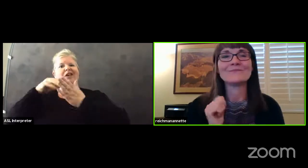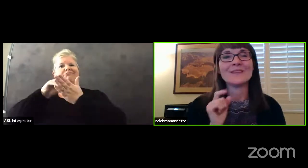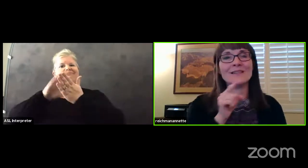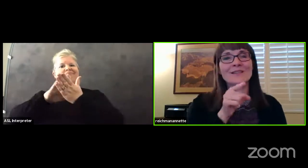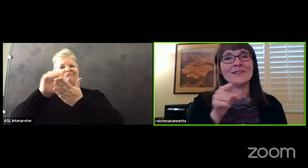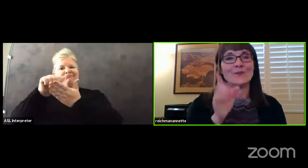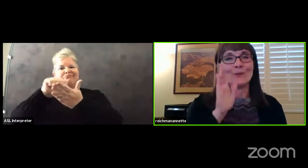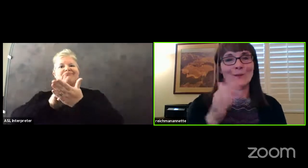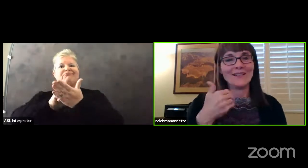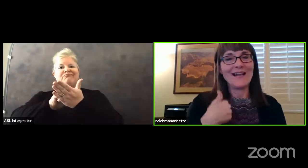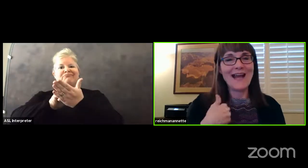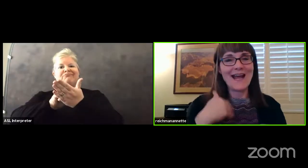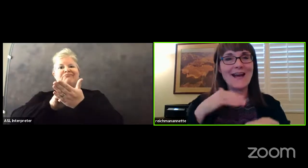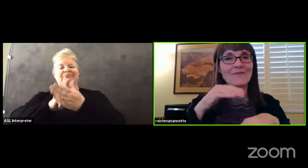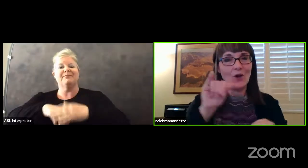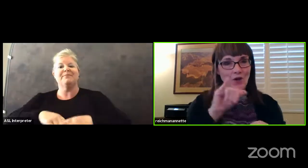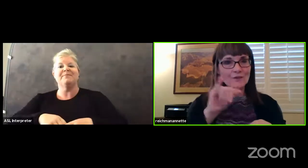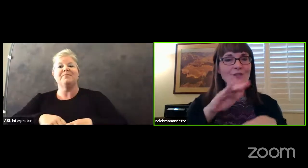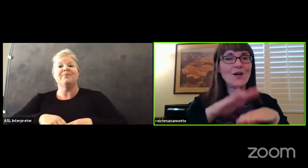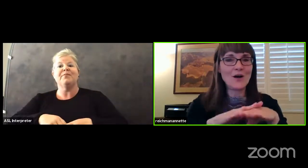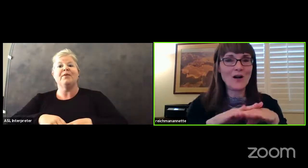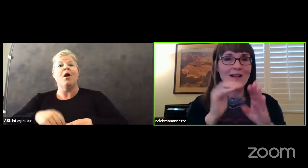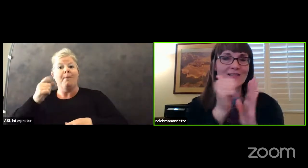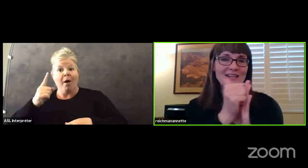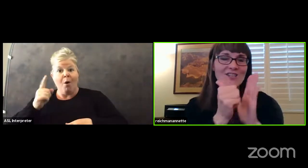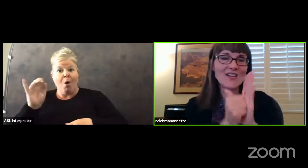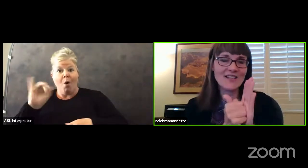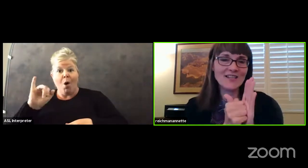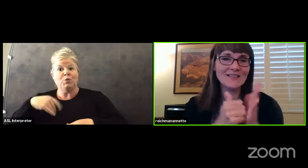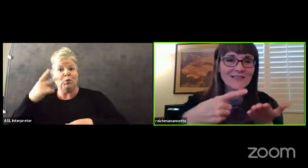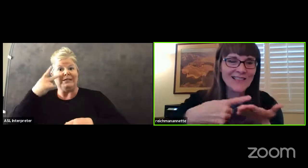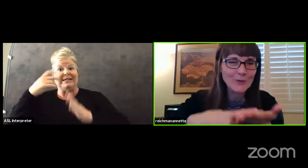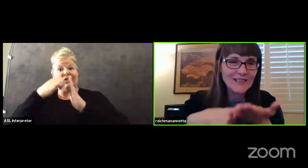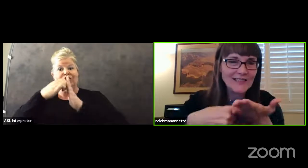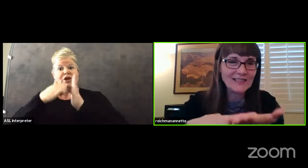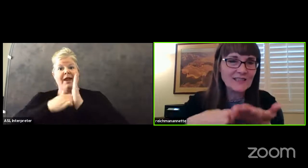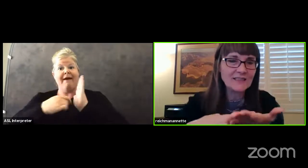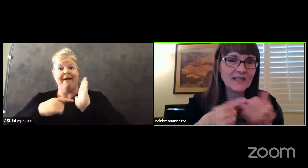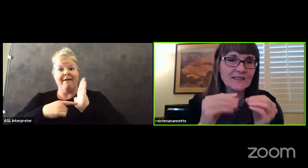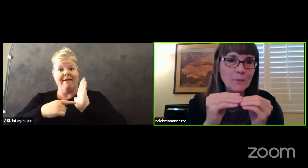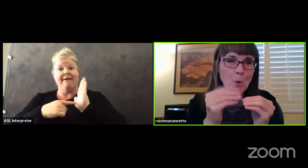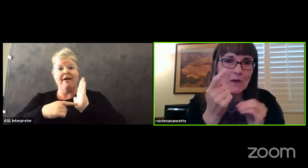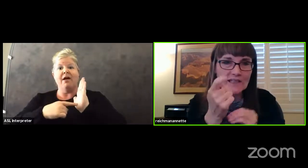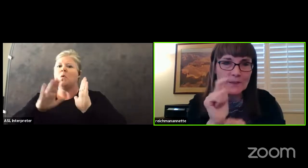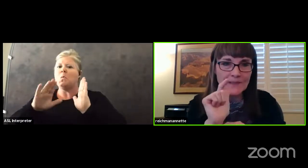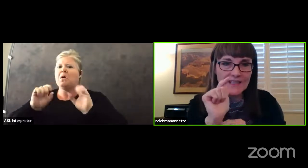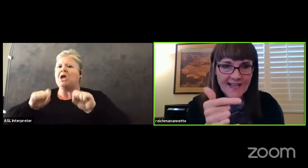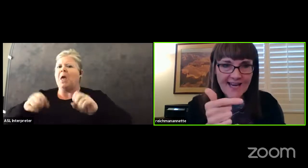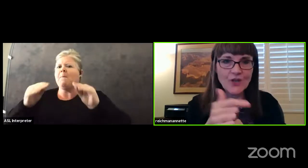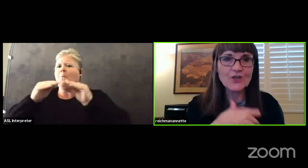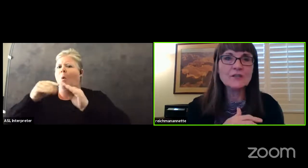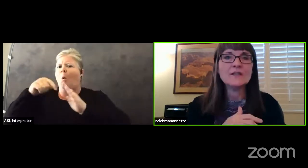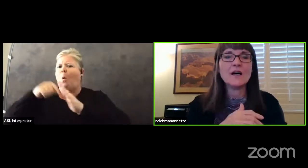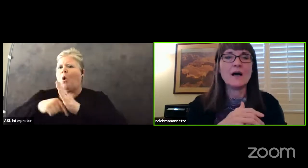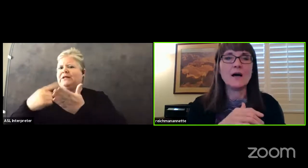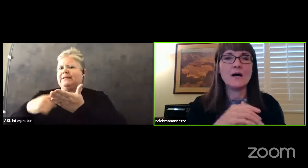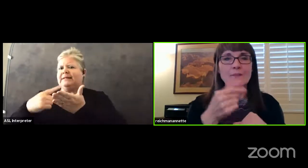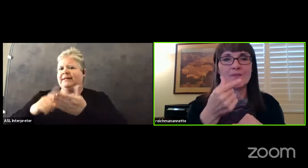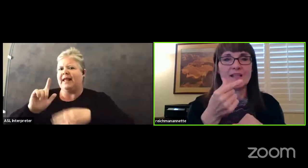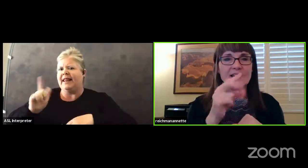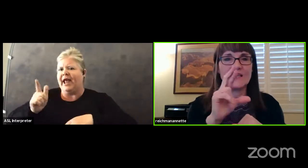You will have also on the agenda, and we can discuss more a little bit later,